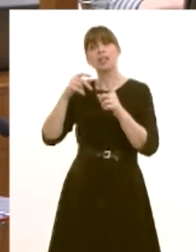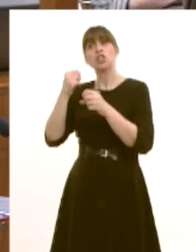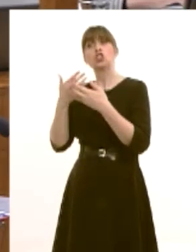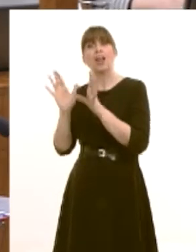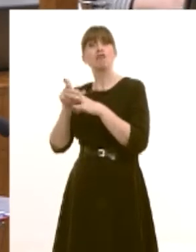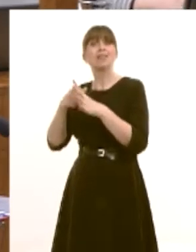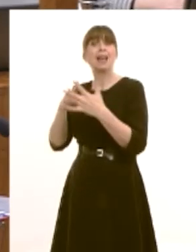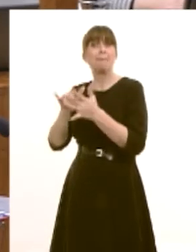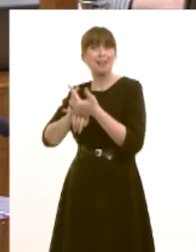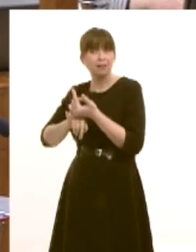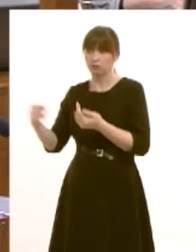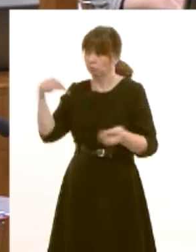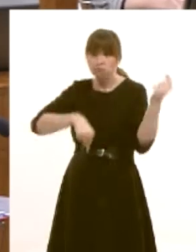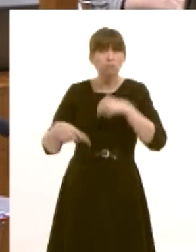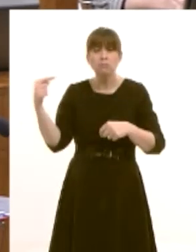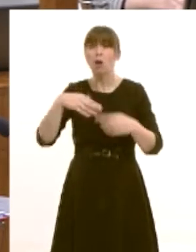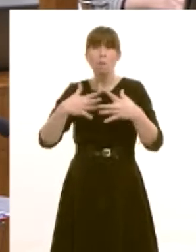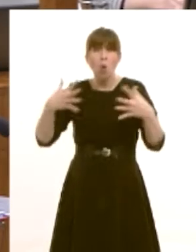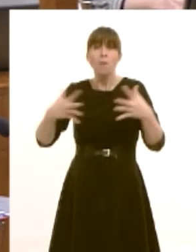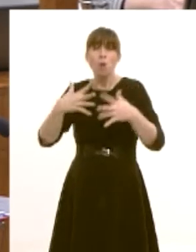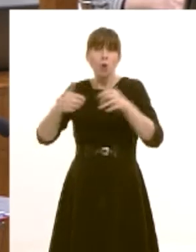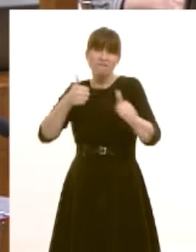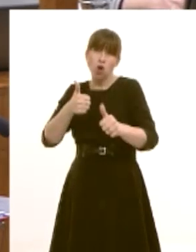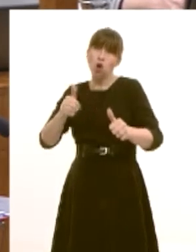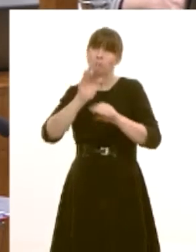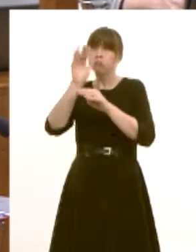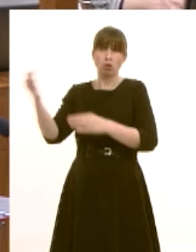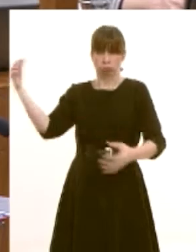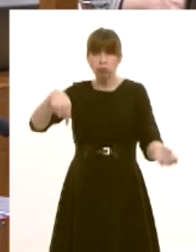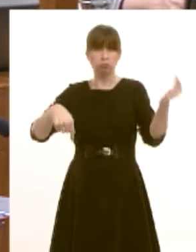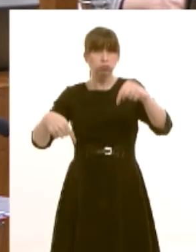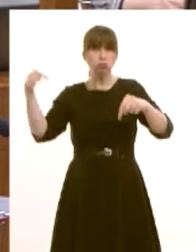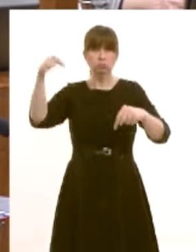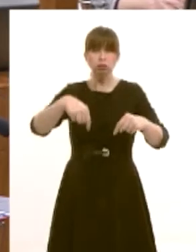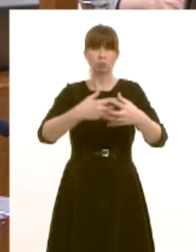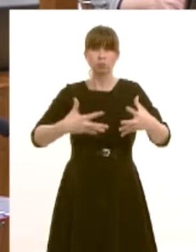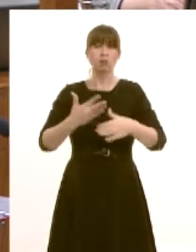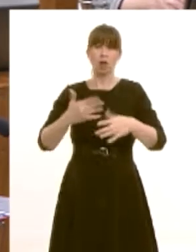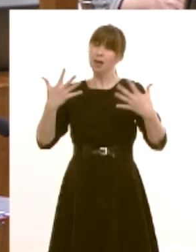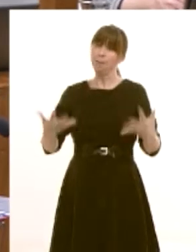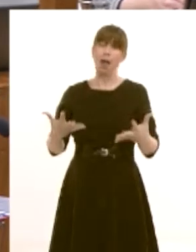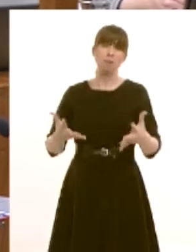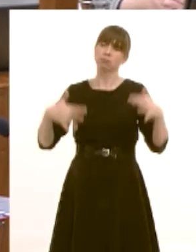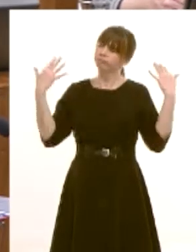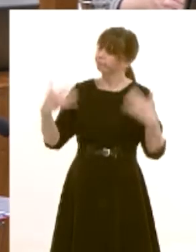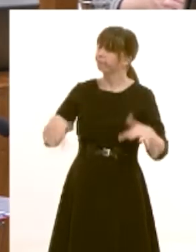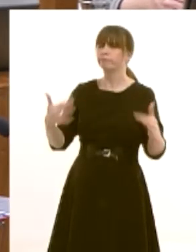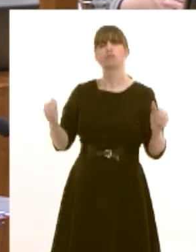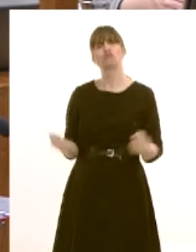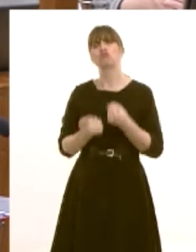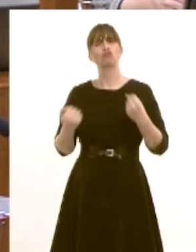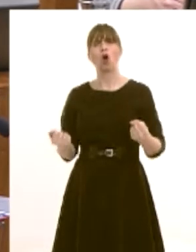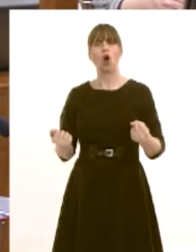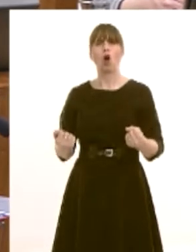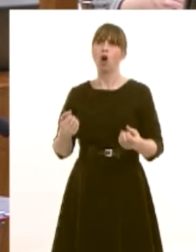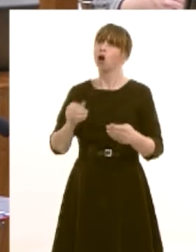another example and there are more to come over the course of the next few weeks we have never been in such a strong position in terms of bringing investment into